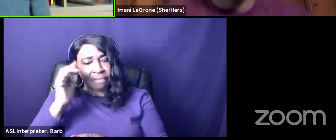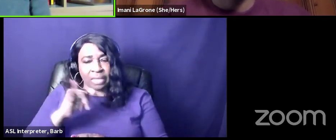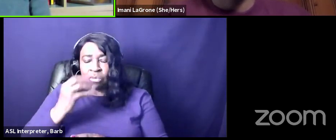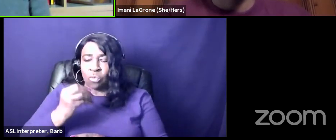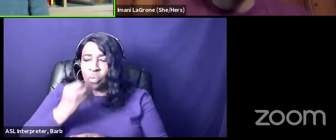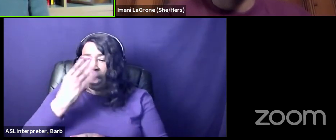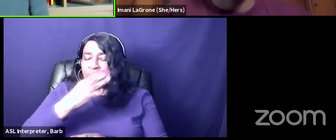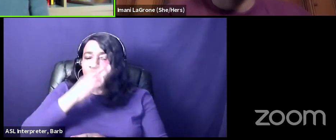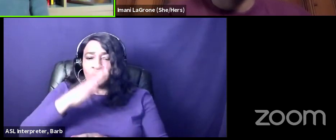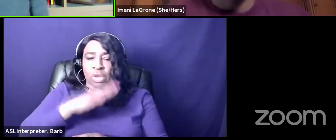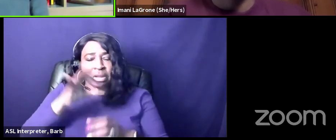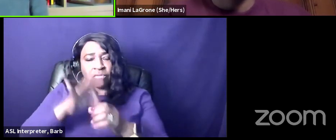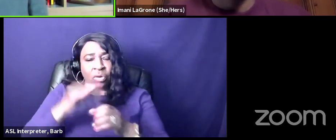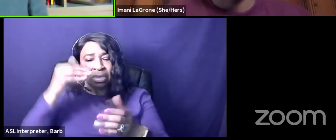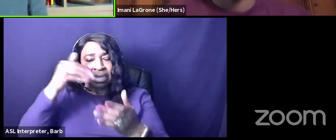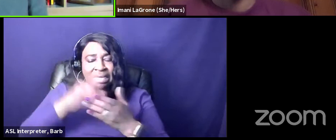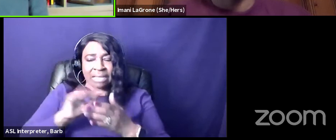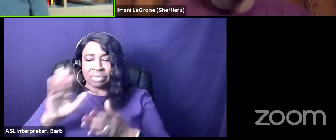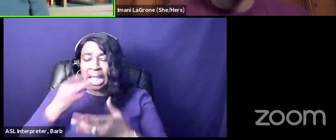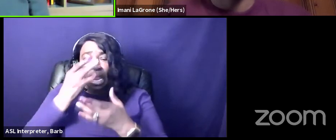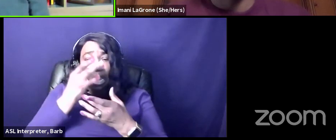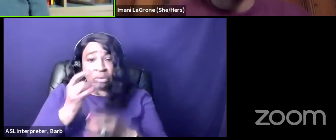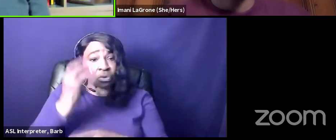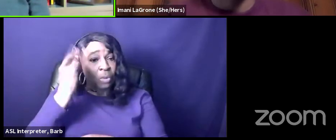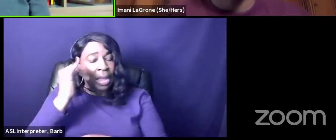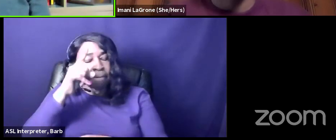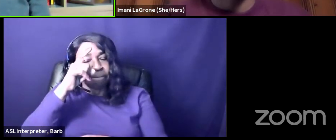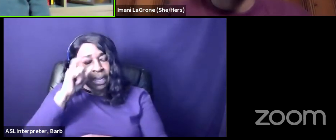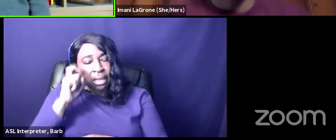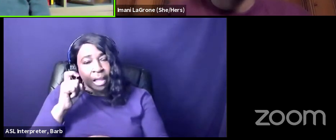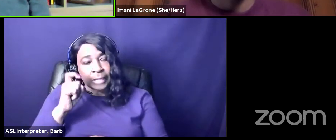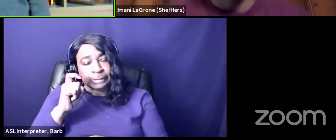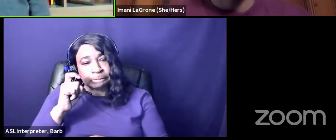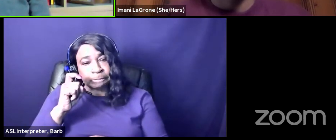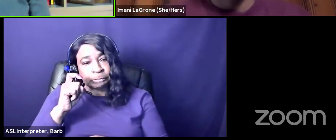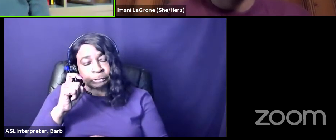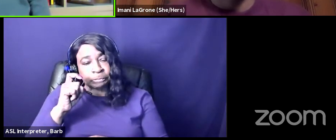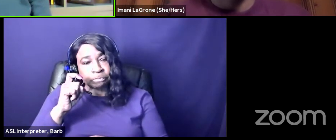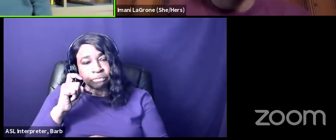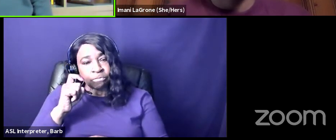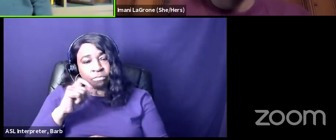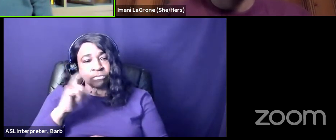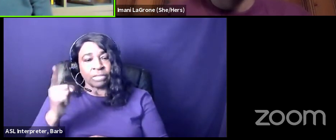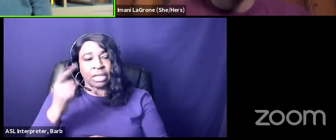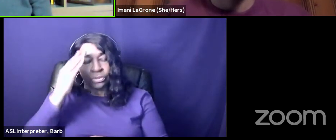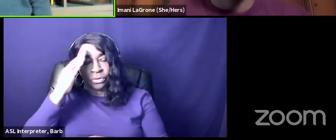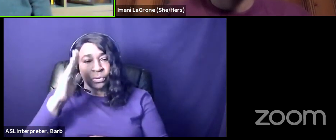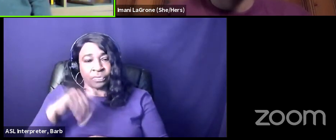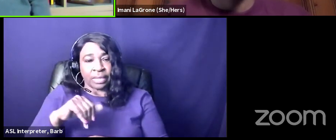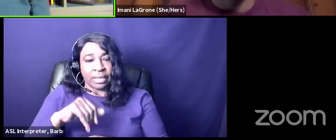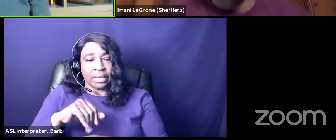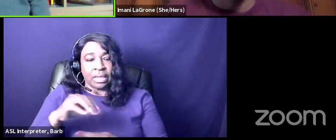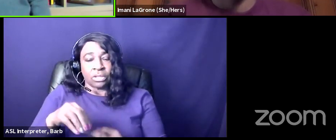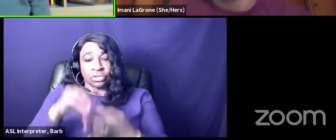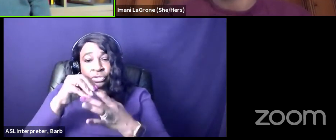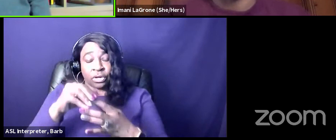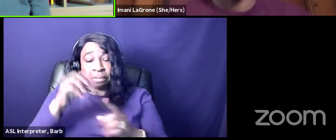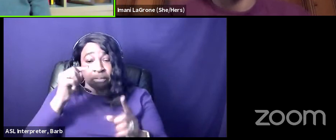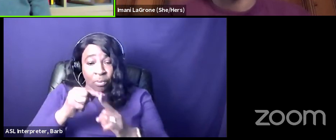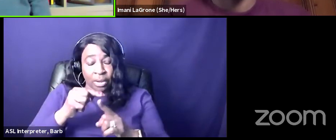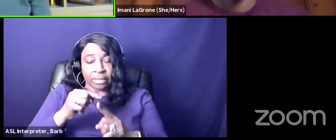women vote against their interests because um they know that a to a certain point they'll be protected